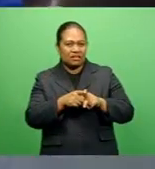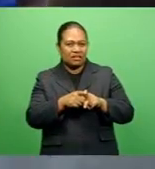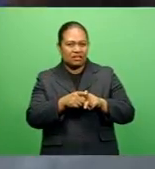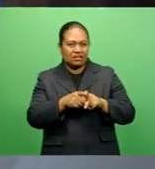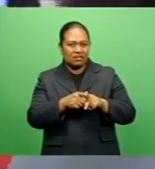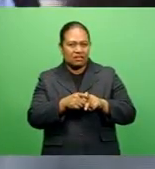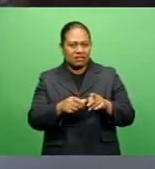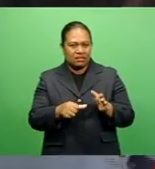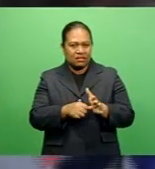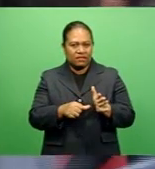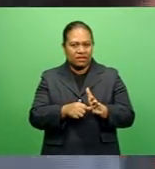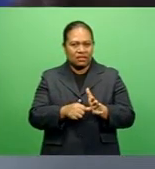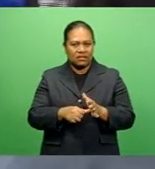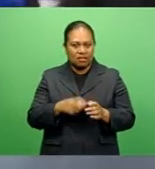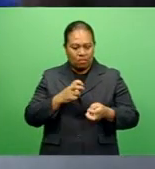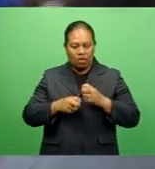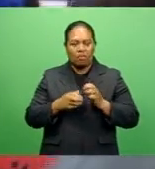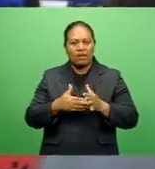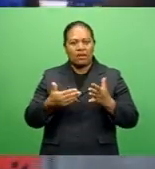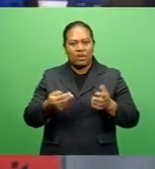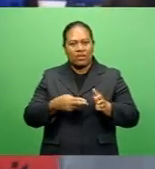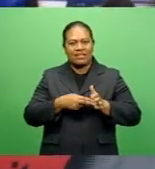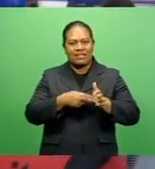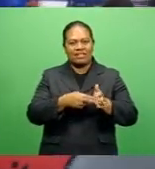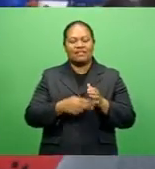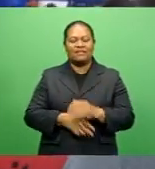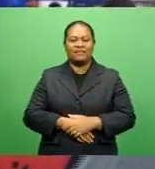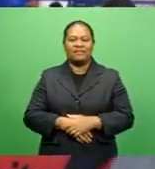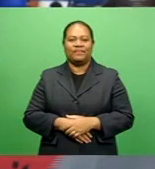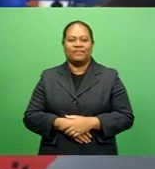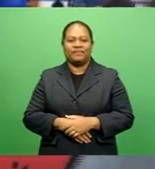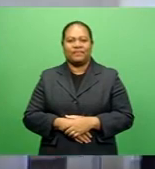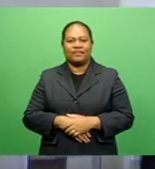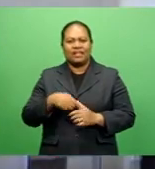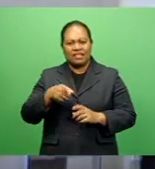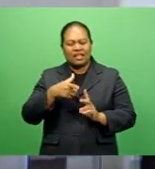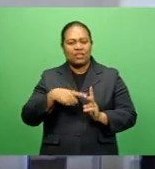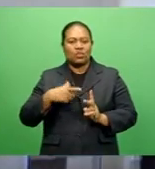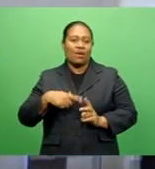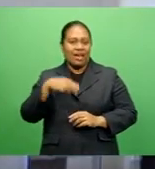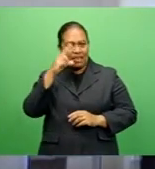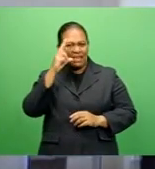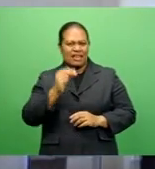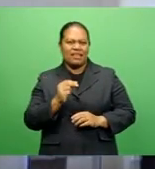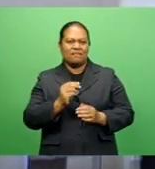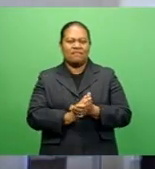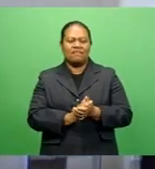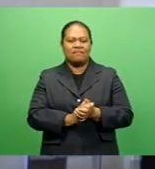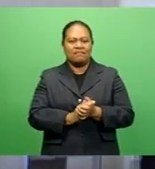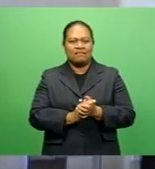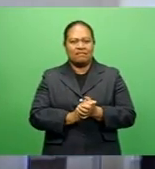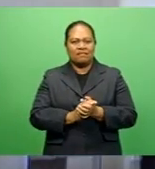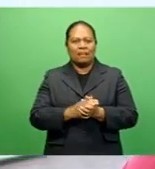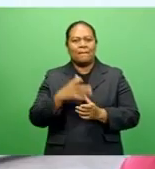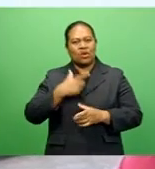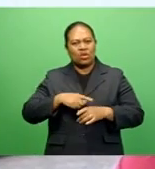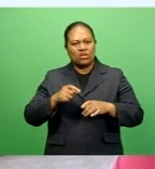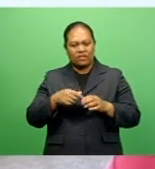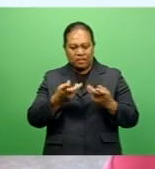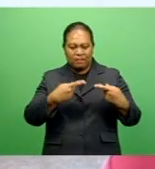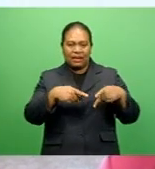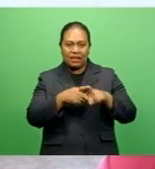where we do our training, and that's where the name of our boxing club comes from, just because of the gym we are using.